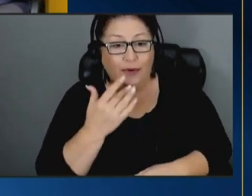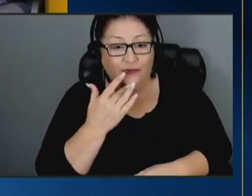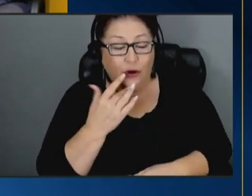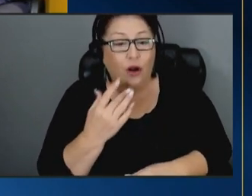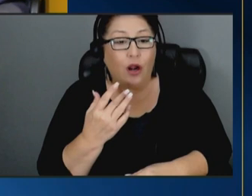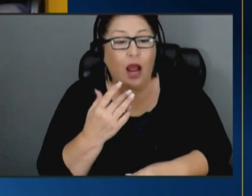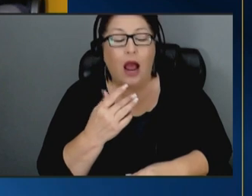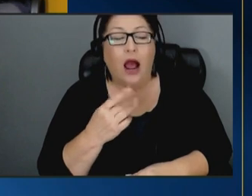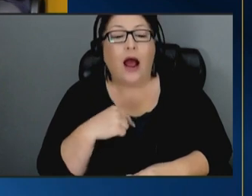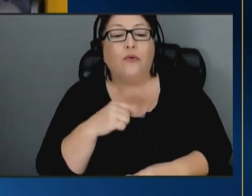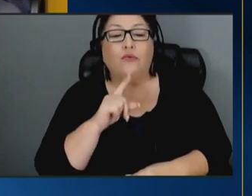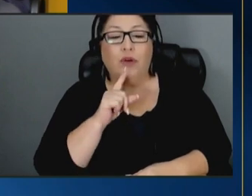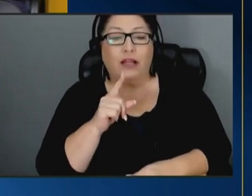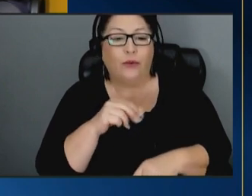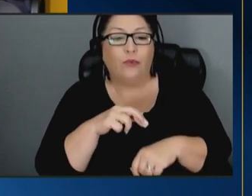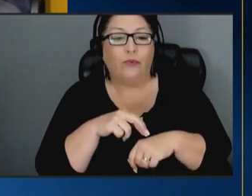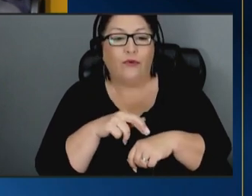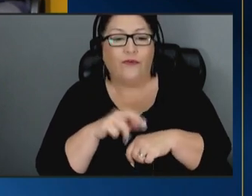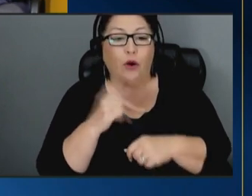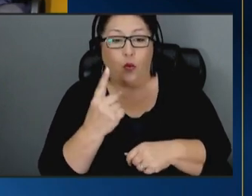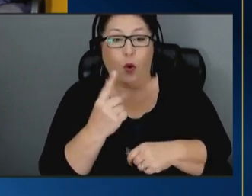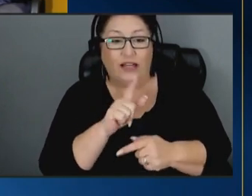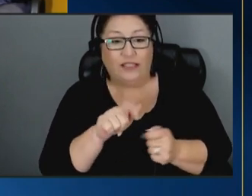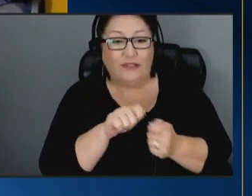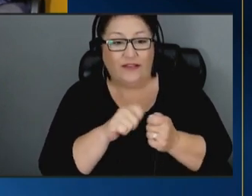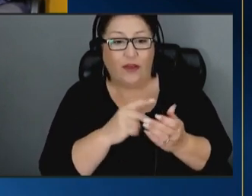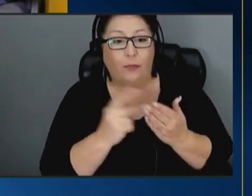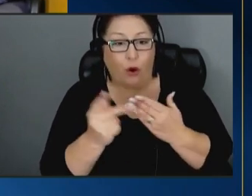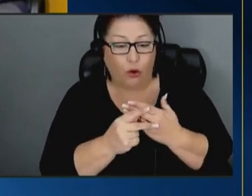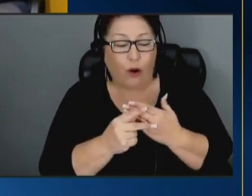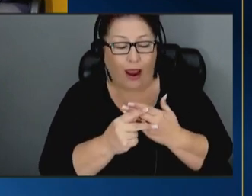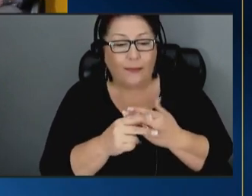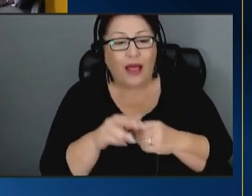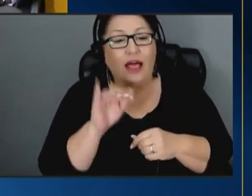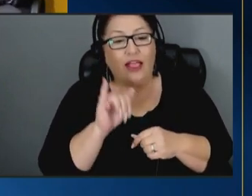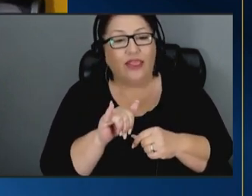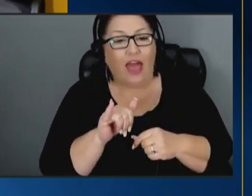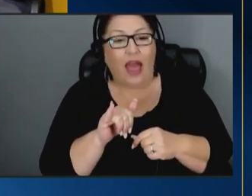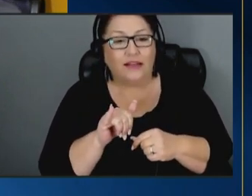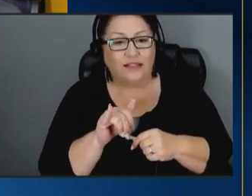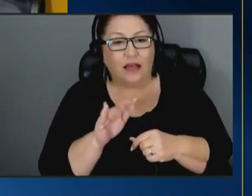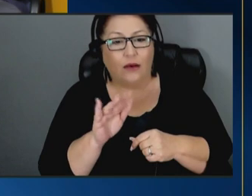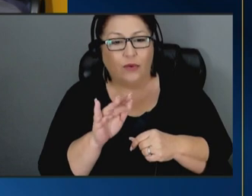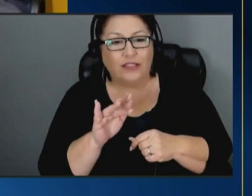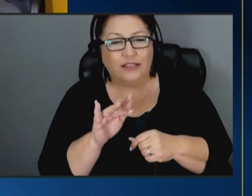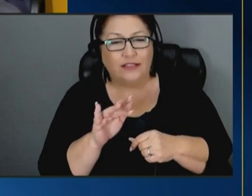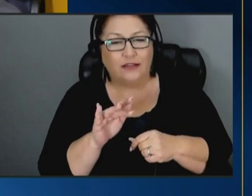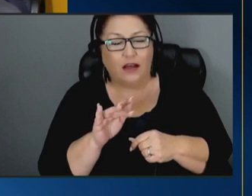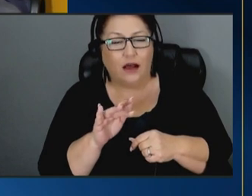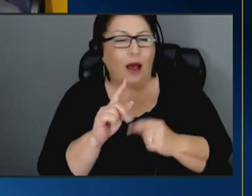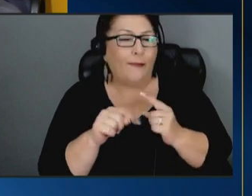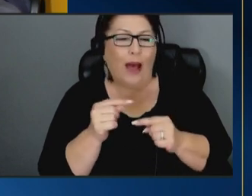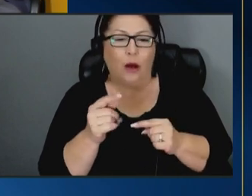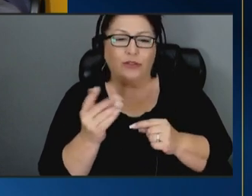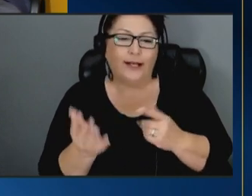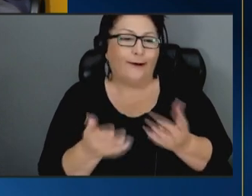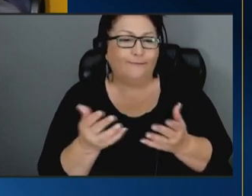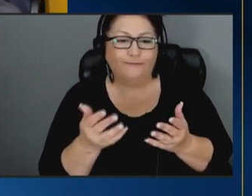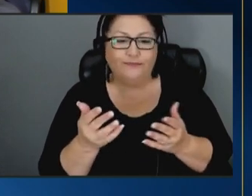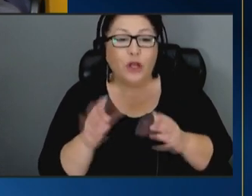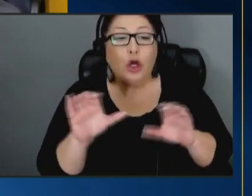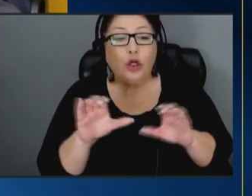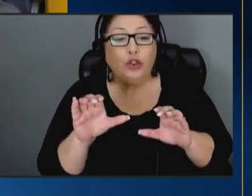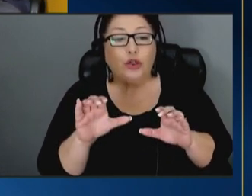program that sort of spun out of some regional partnership grants uh that was a um all about um uh doing